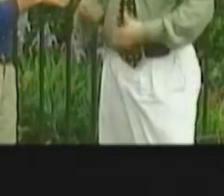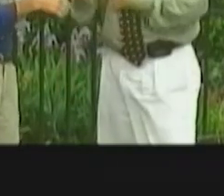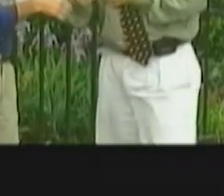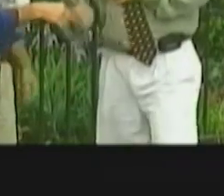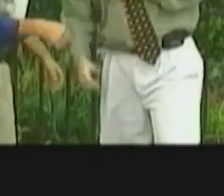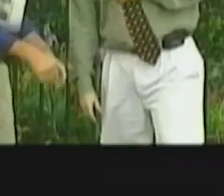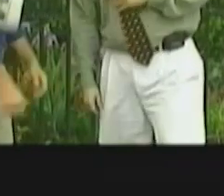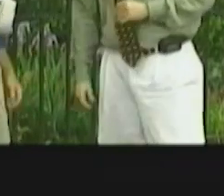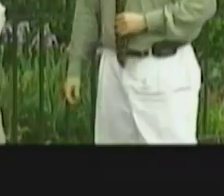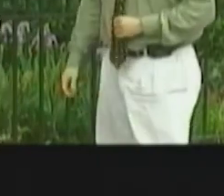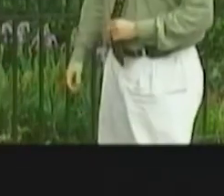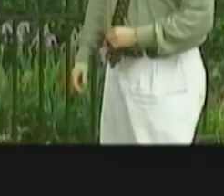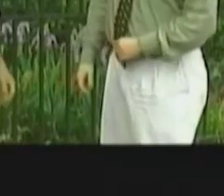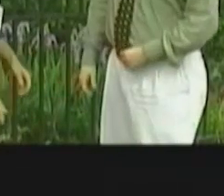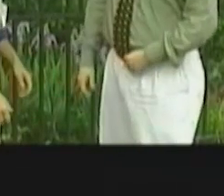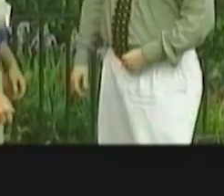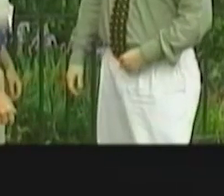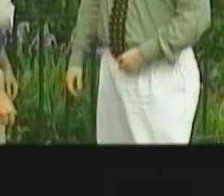Bemid him out.